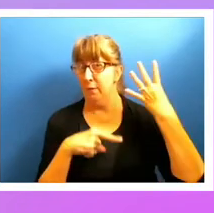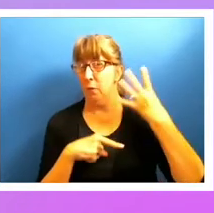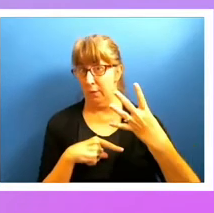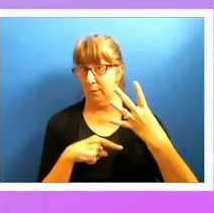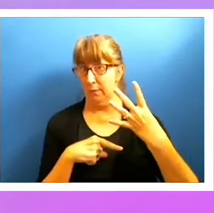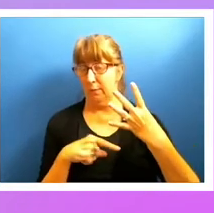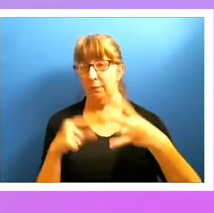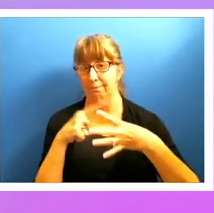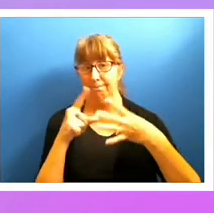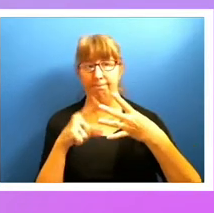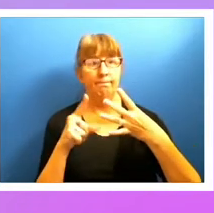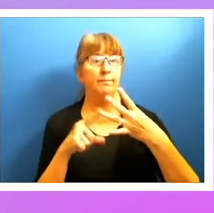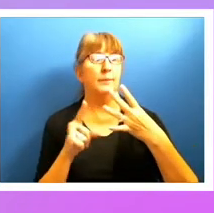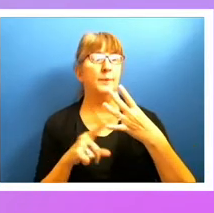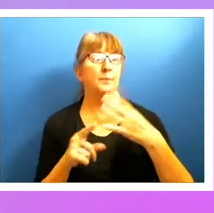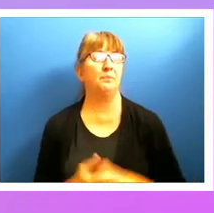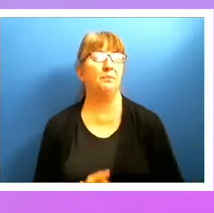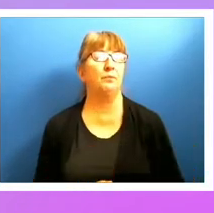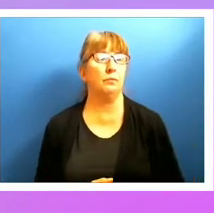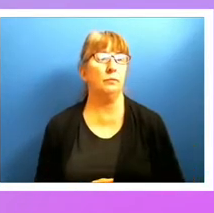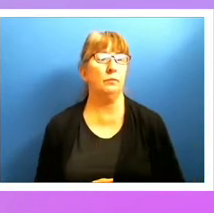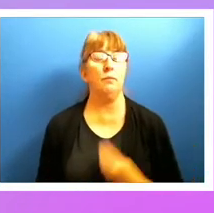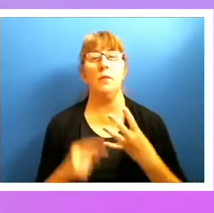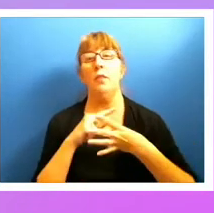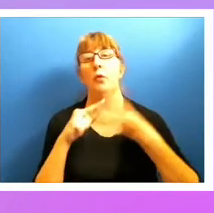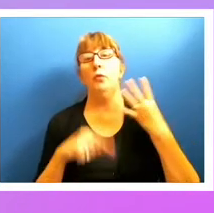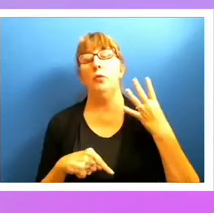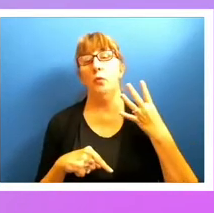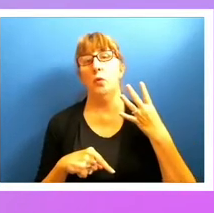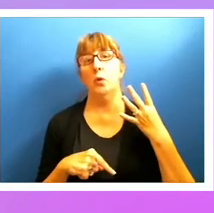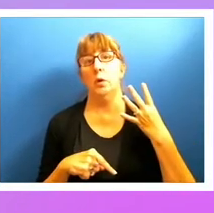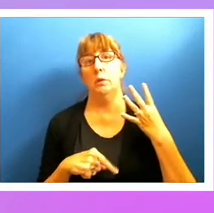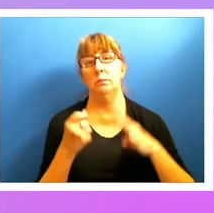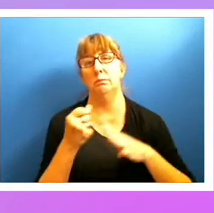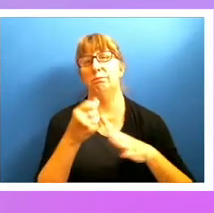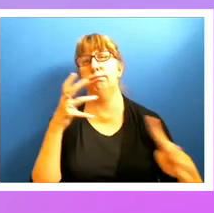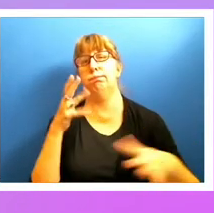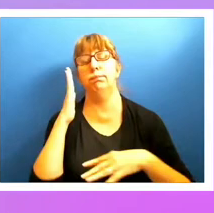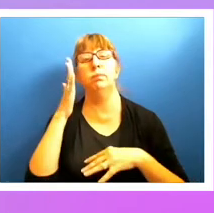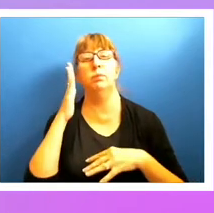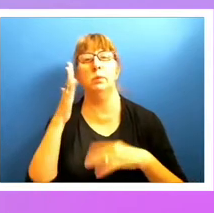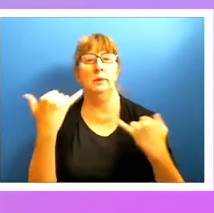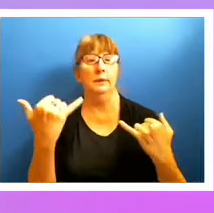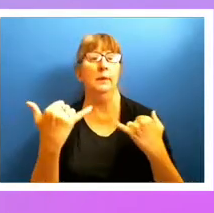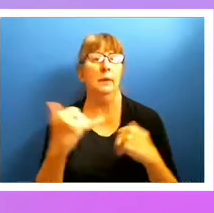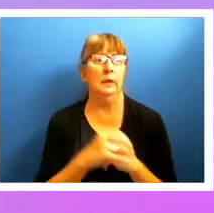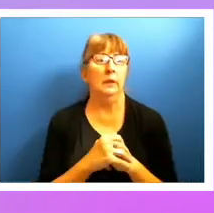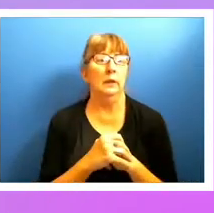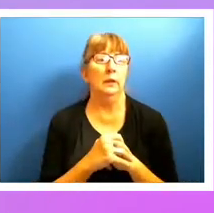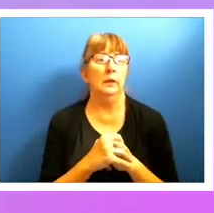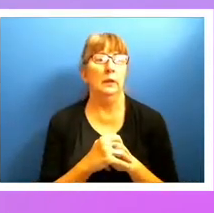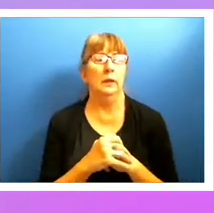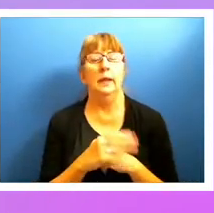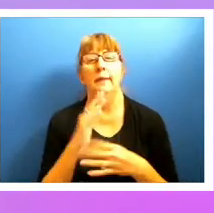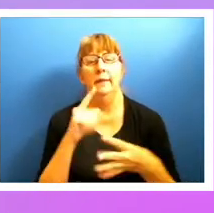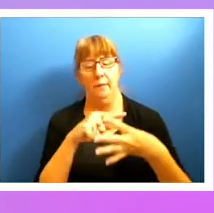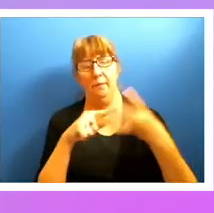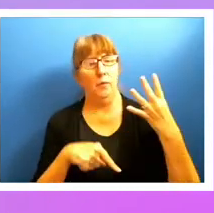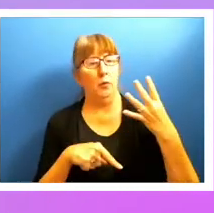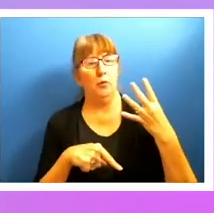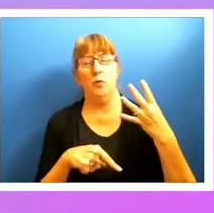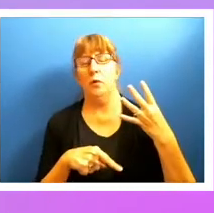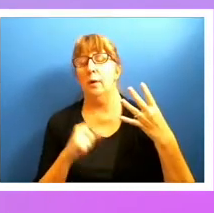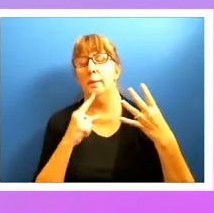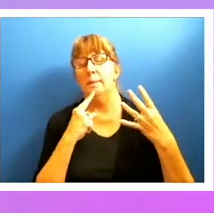I want to discuss. And those four will do some some seriously positive things for your